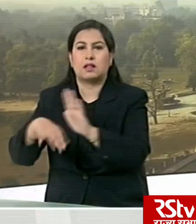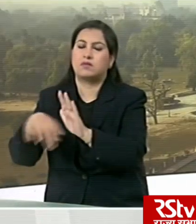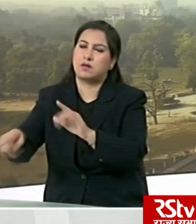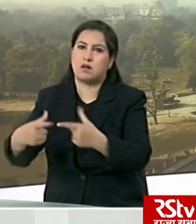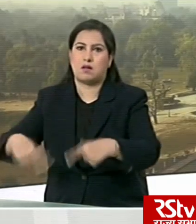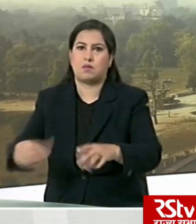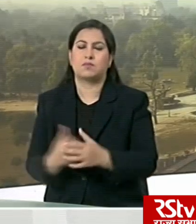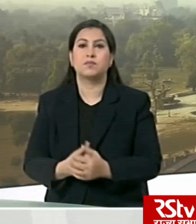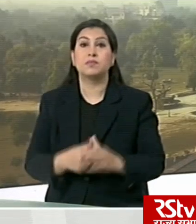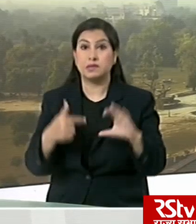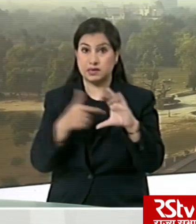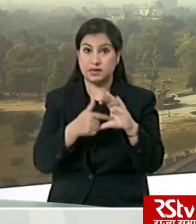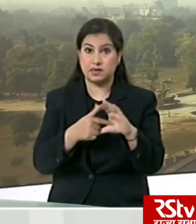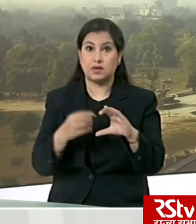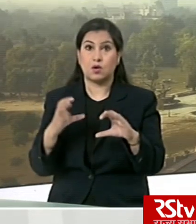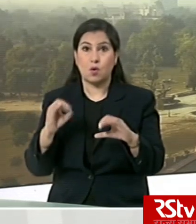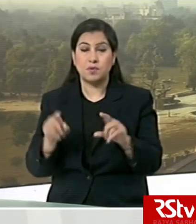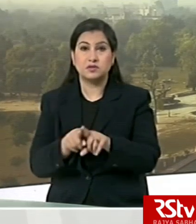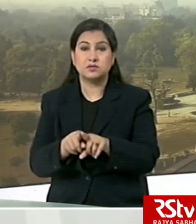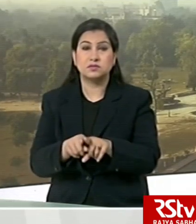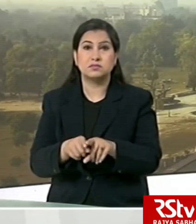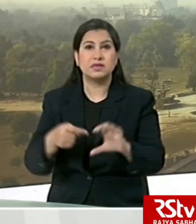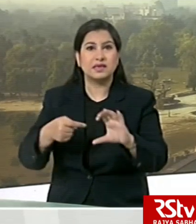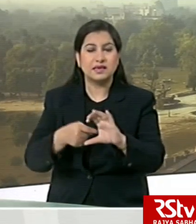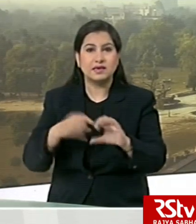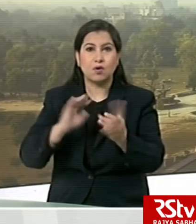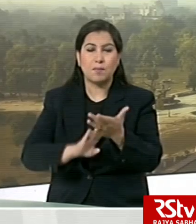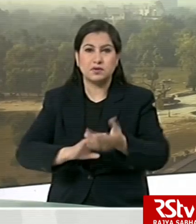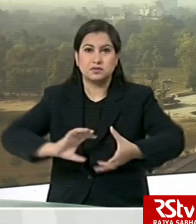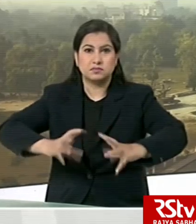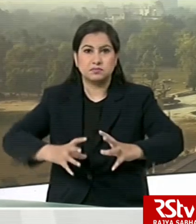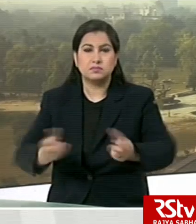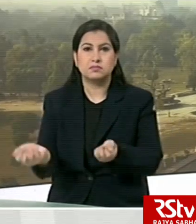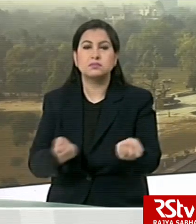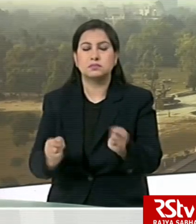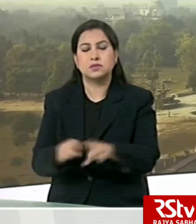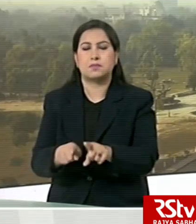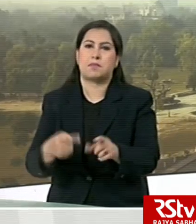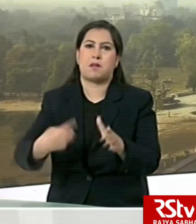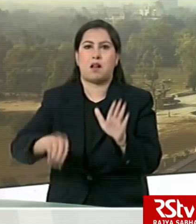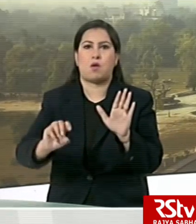The e-commerce companies and vehicles used by e-commerce operators with necessary permissions as well.